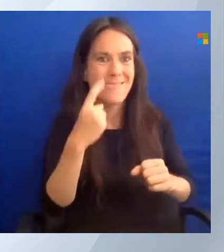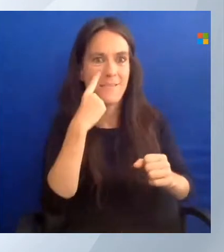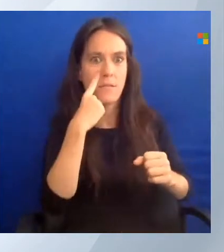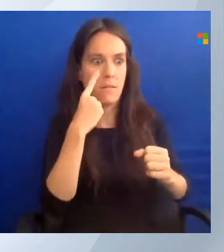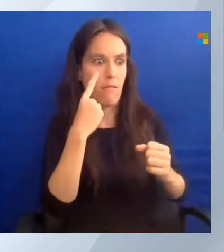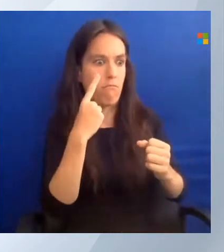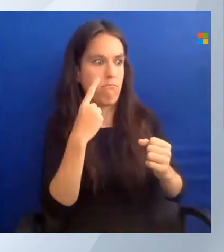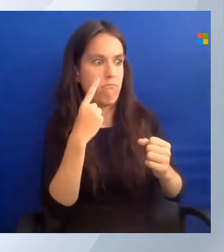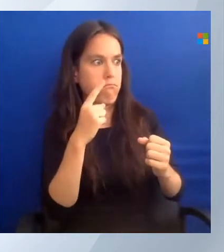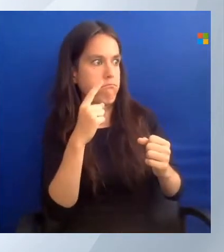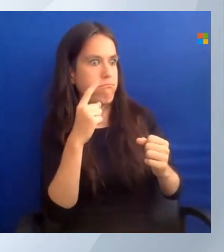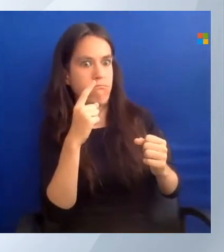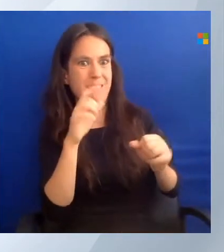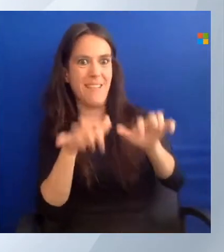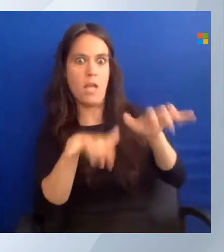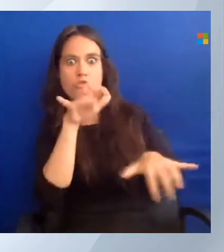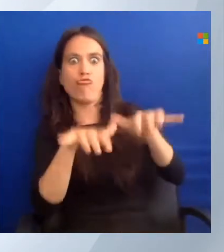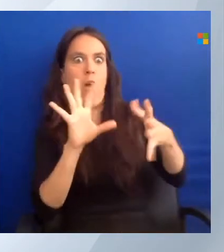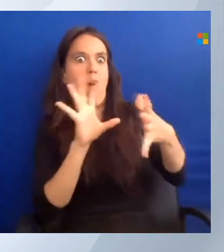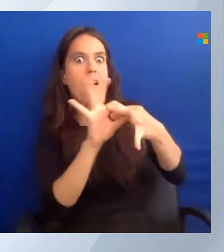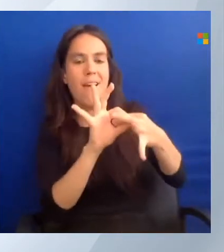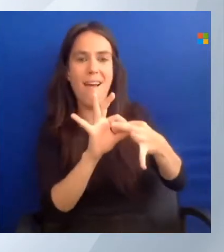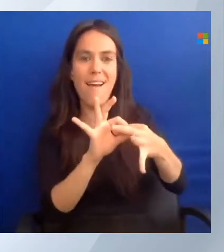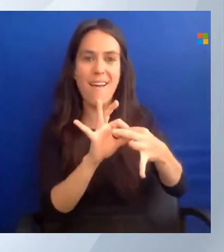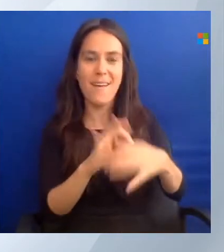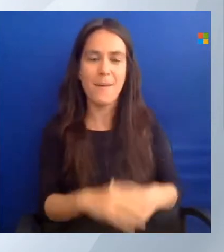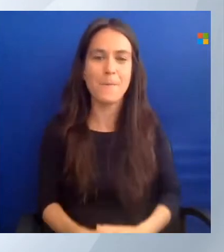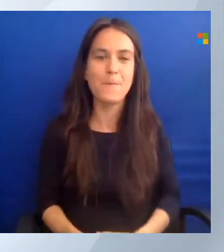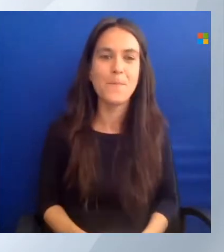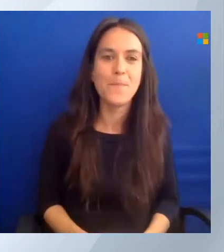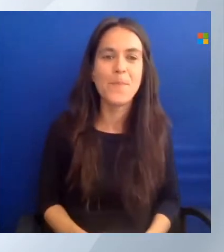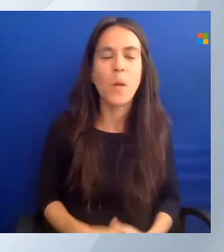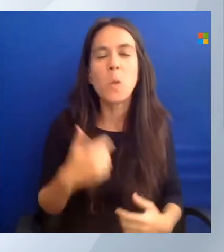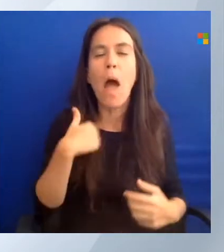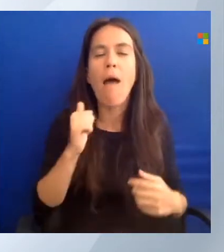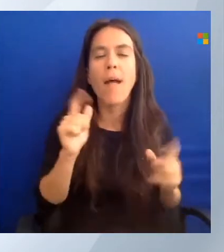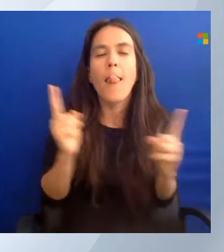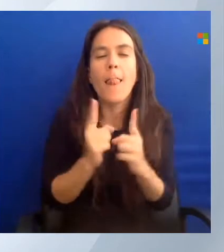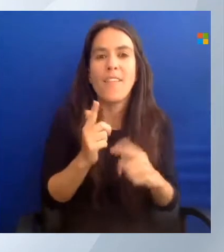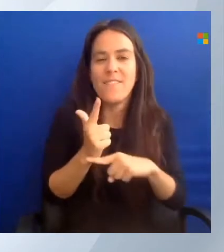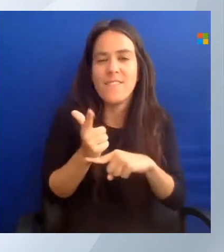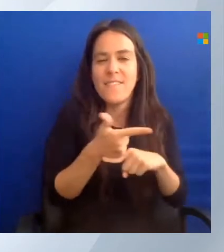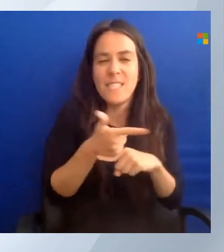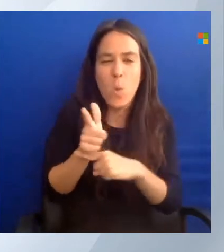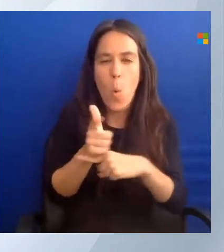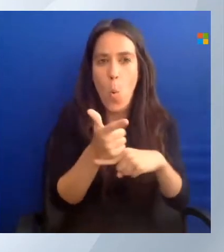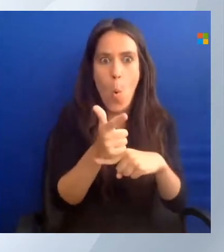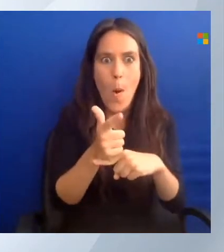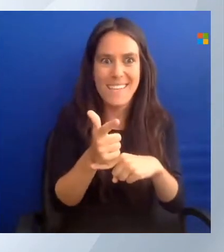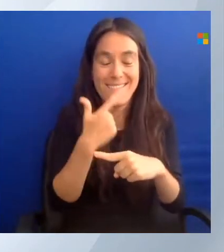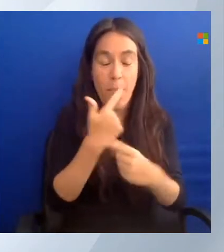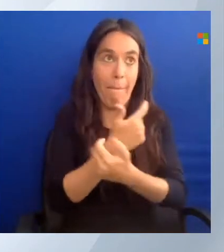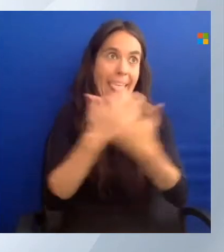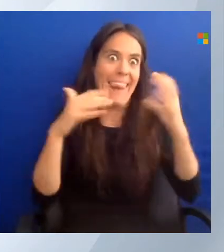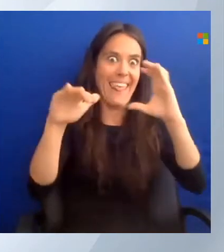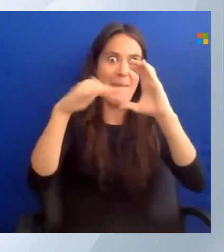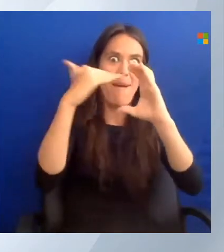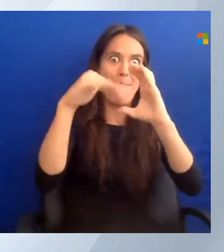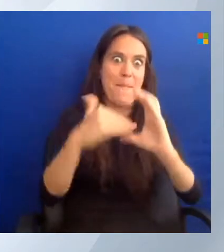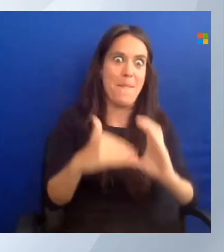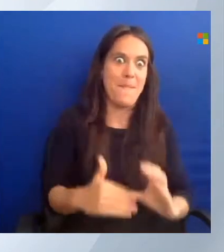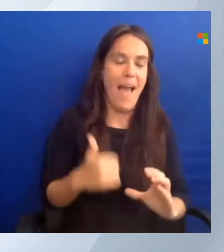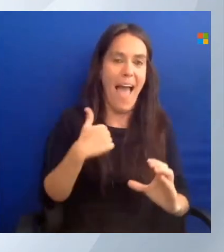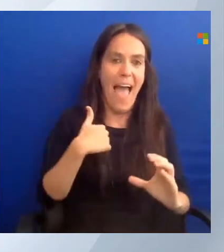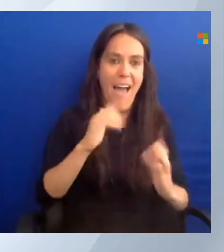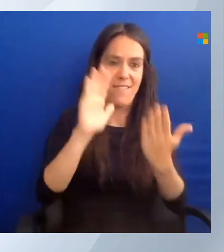And this is the only part where I made a little video. Because there are so many email addresses in that video that I needed to blur something.